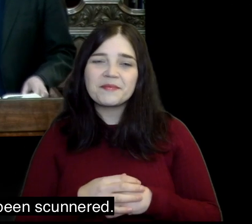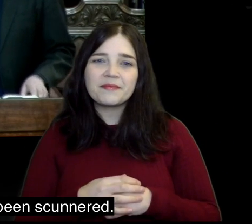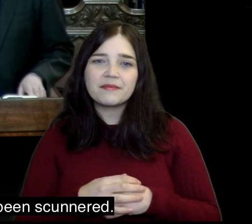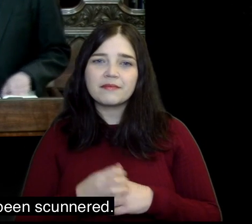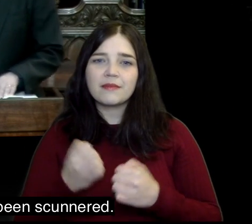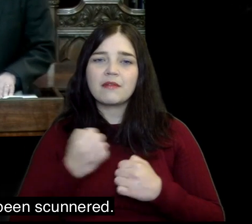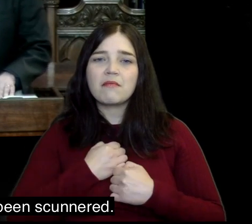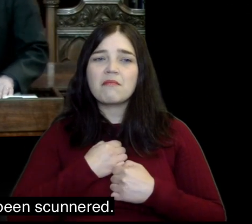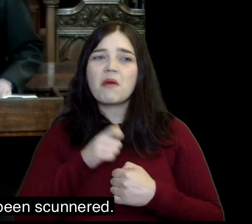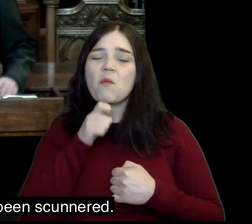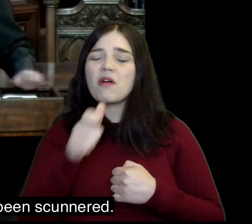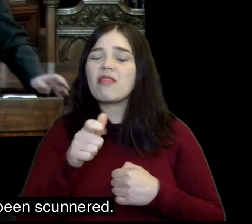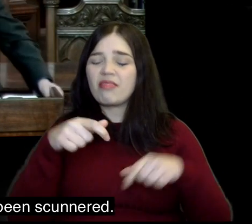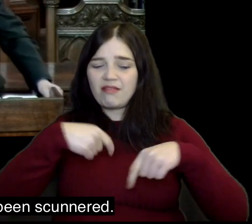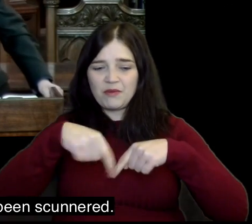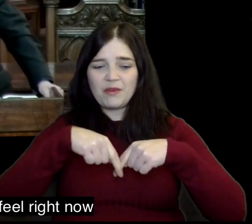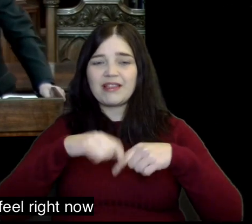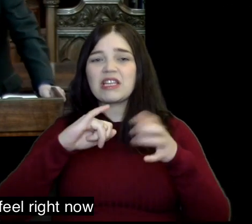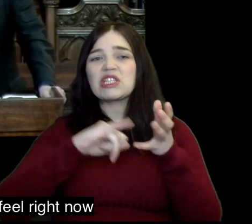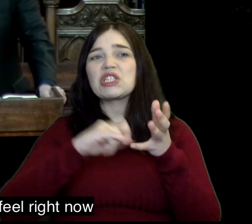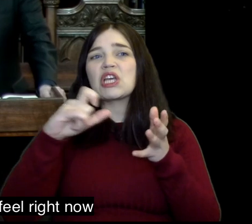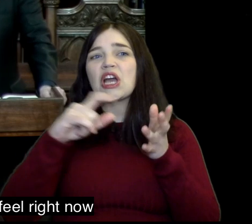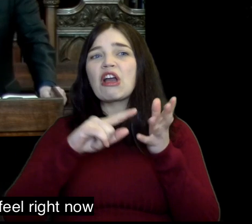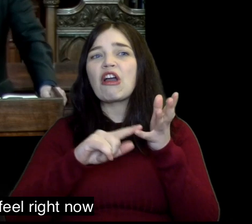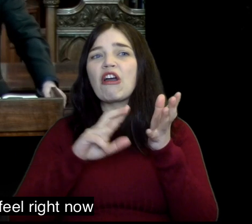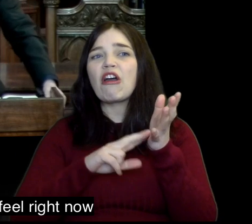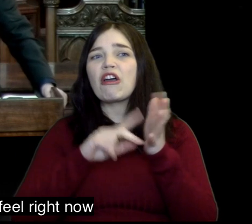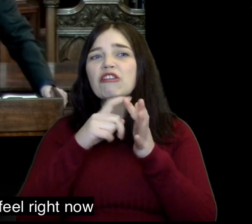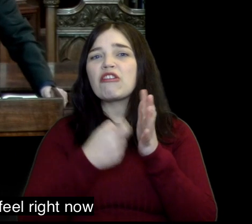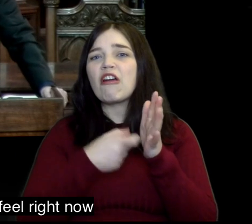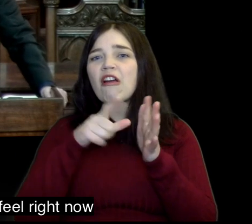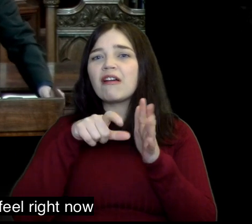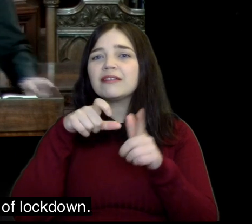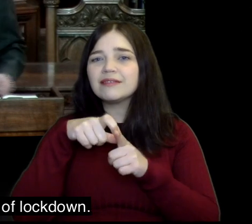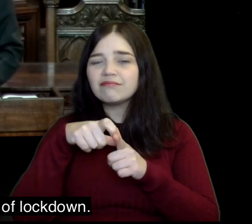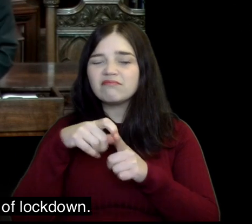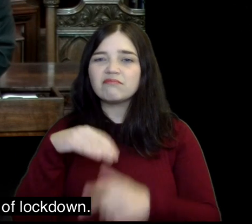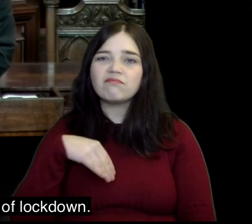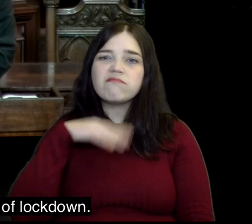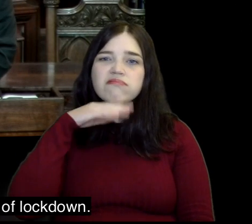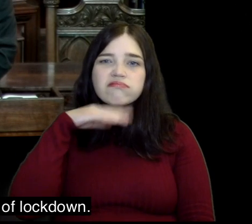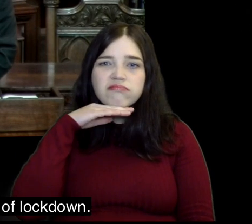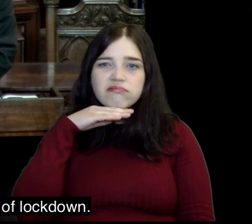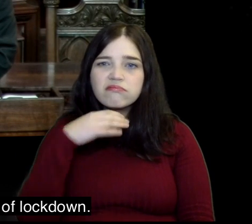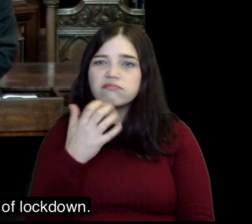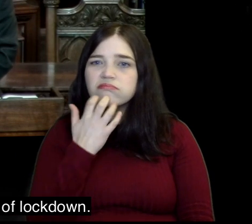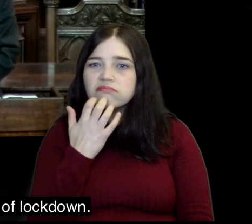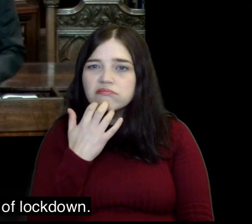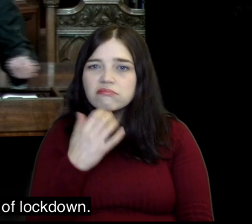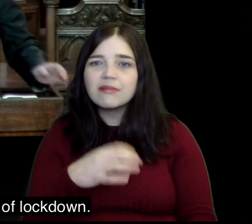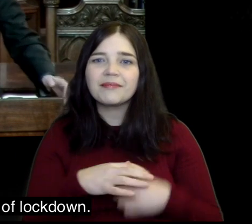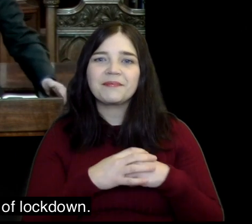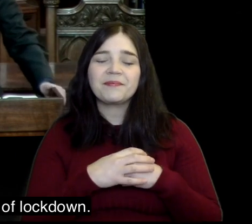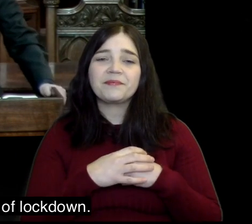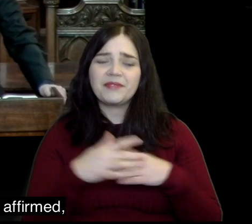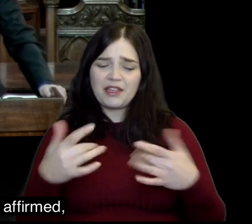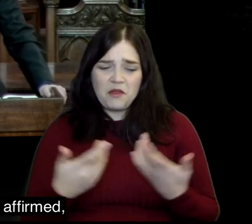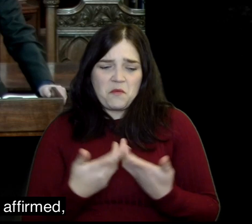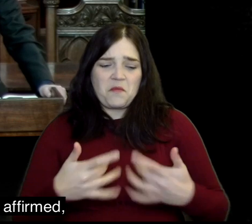My word of the week has been scunnered and that's how many of us feel right now in January in the midst of lockdown.